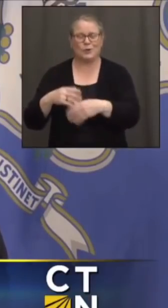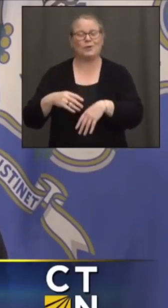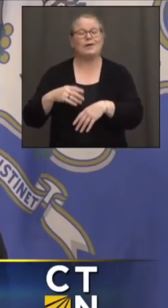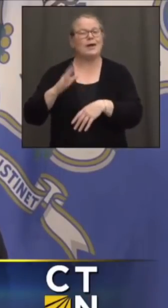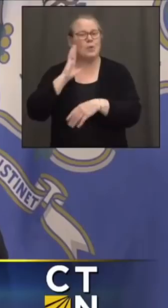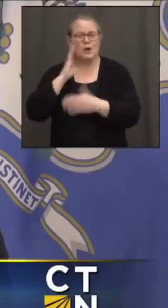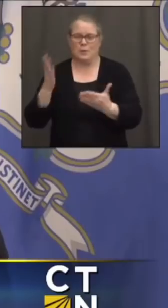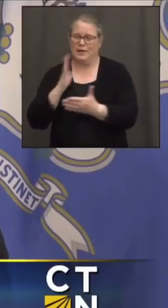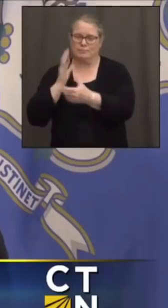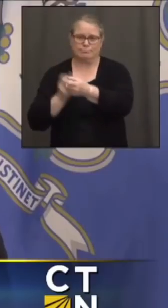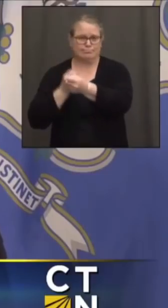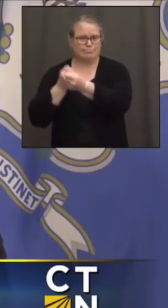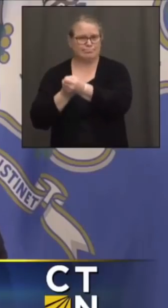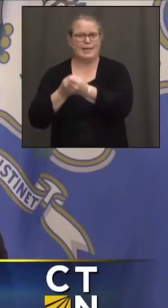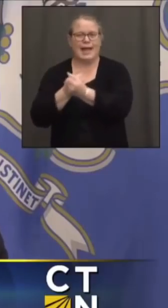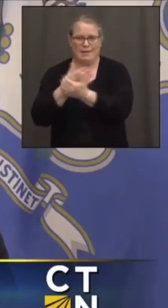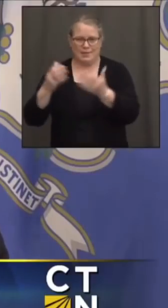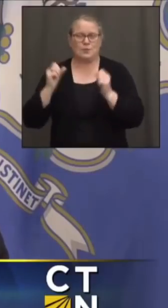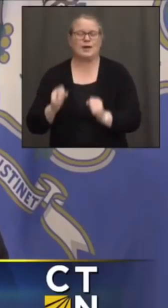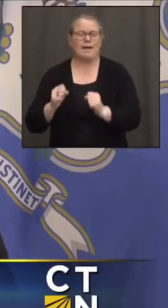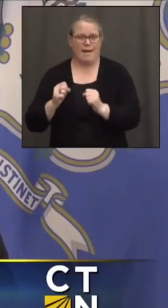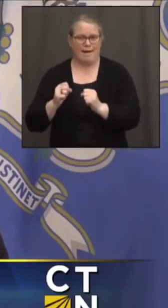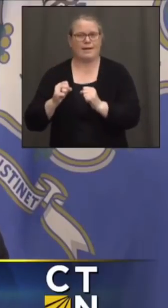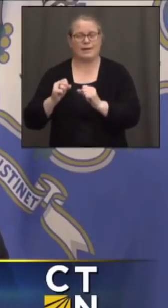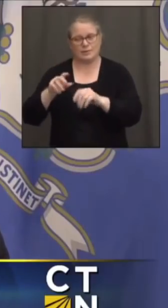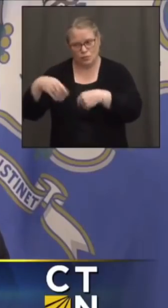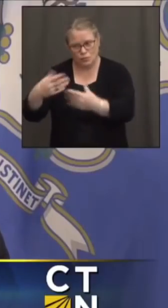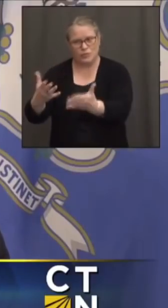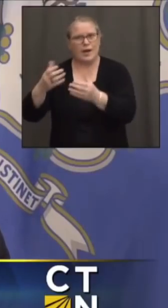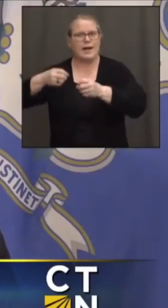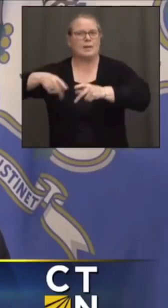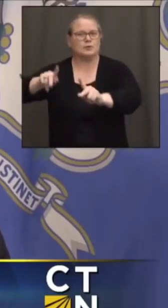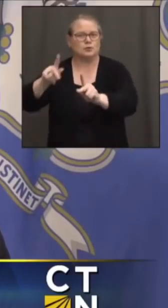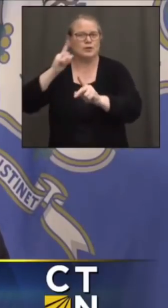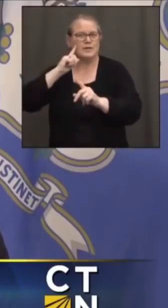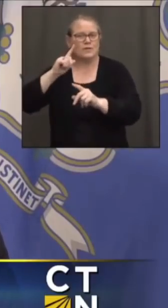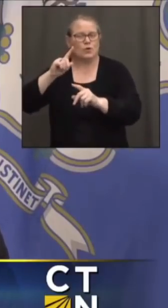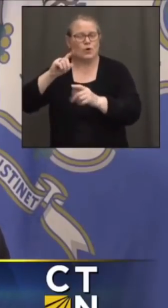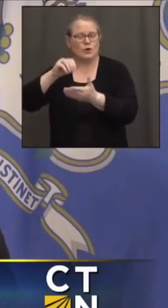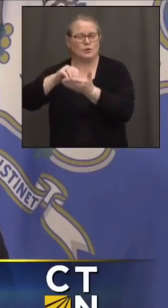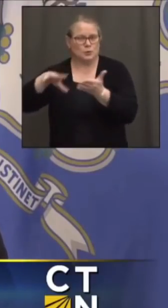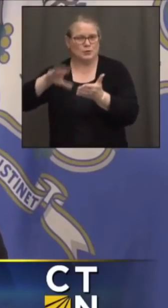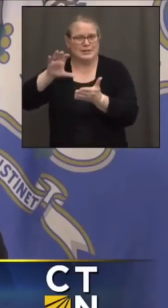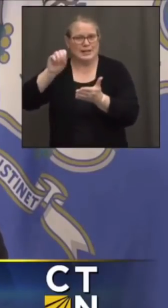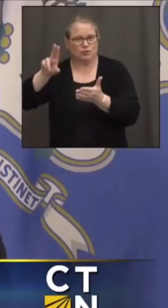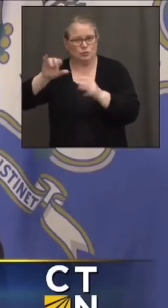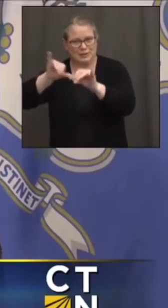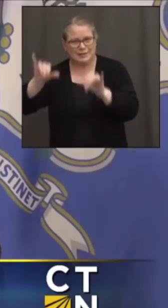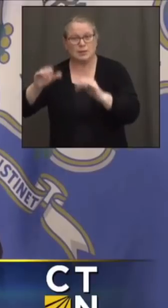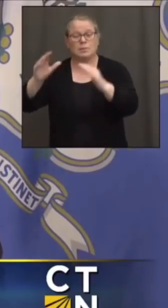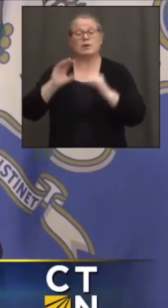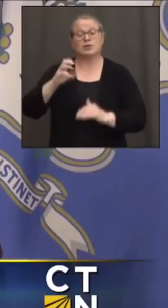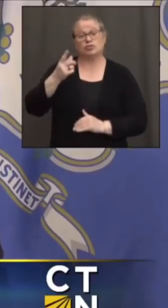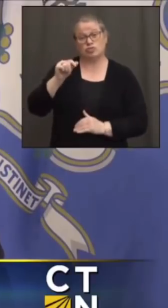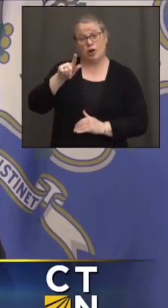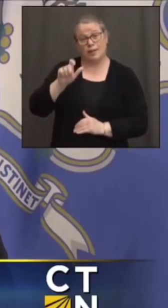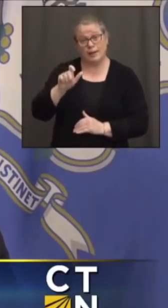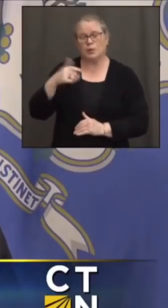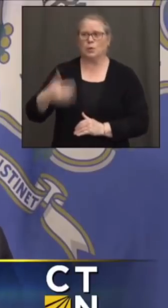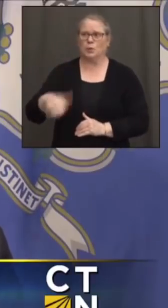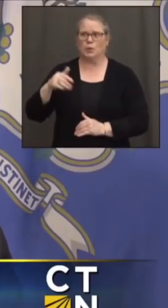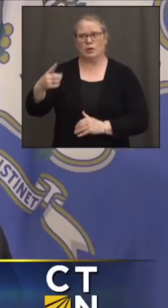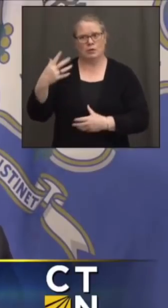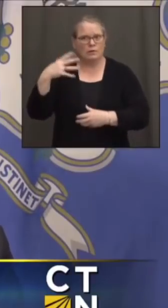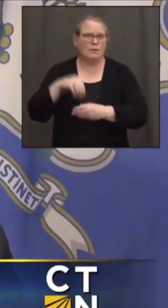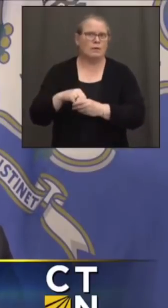there as your ally, doing everything we can to give those kids the best opportunity at the CSU system. And, Charlene, talk about hitting the ground sprinting.